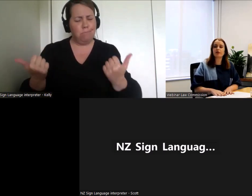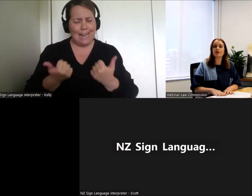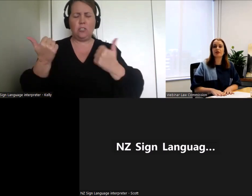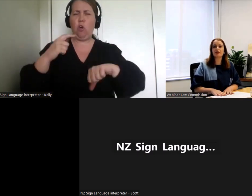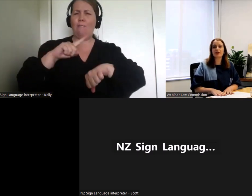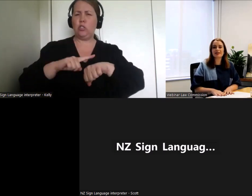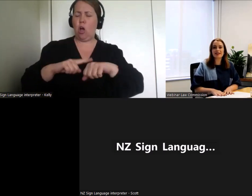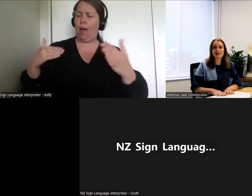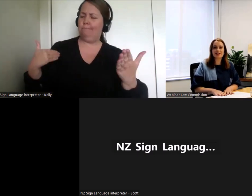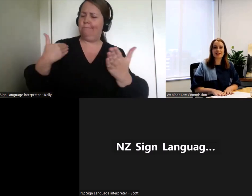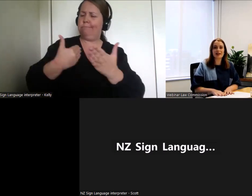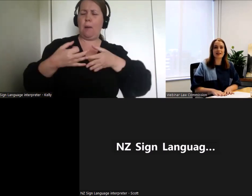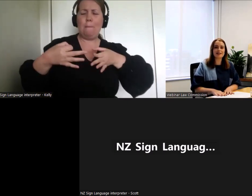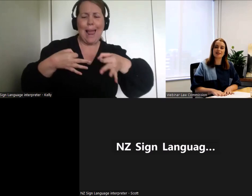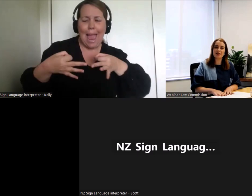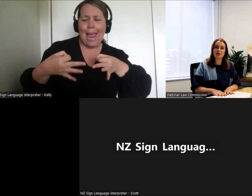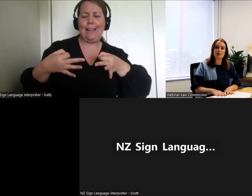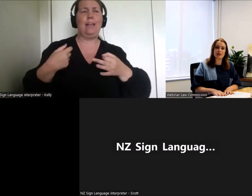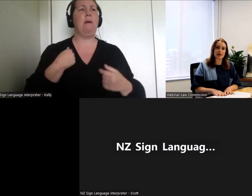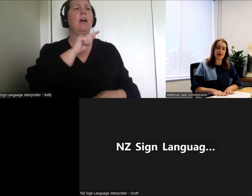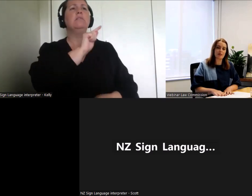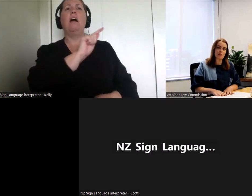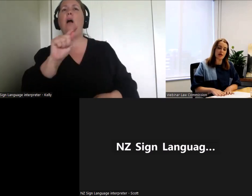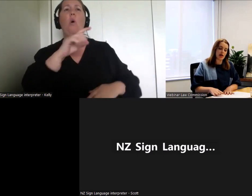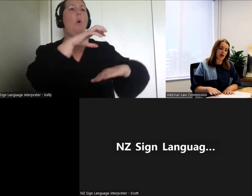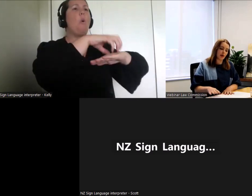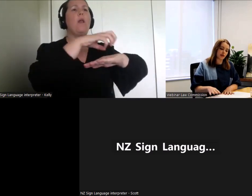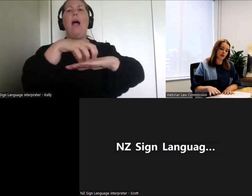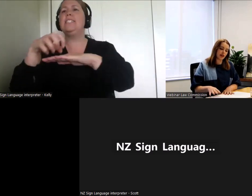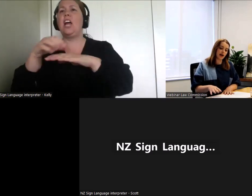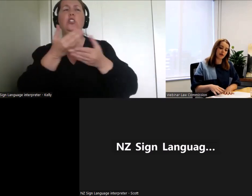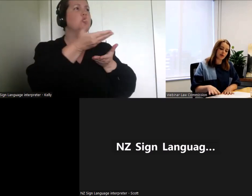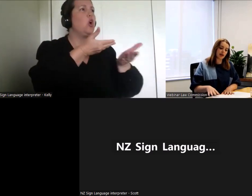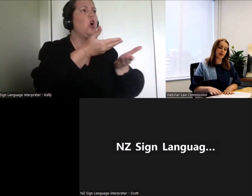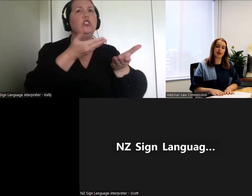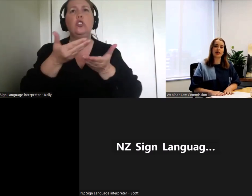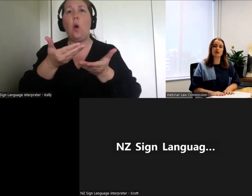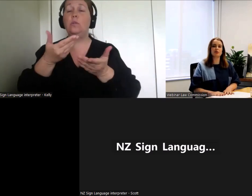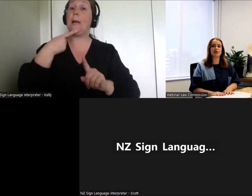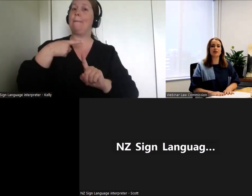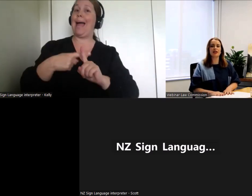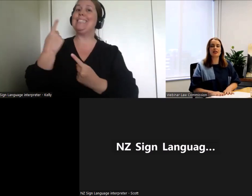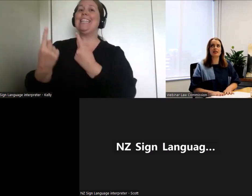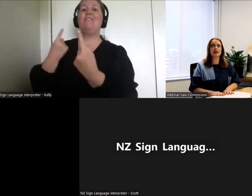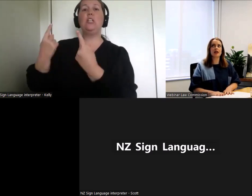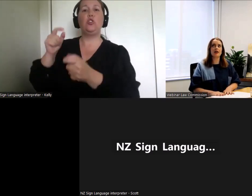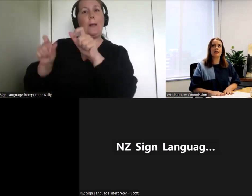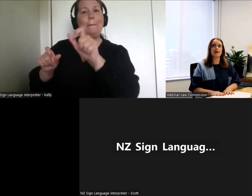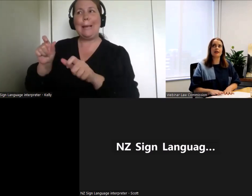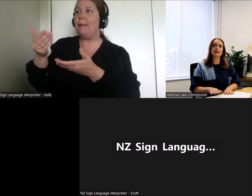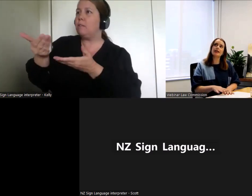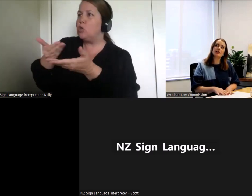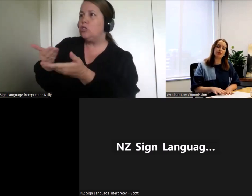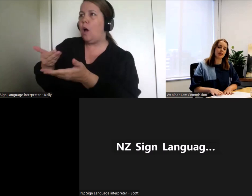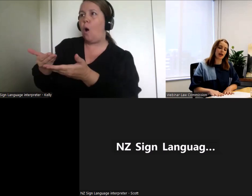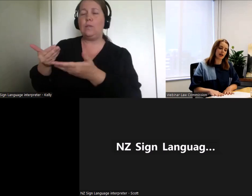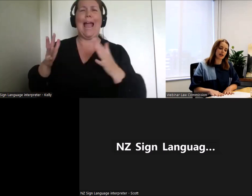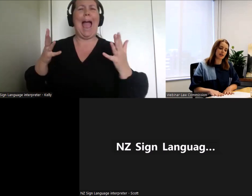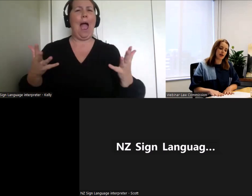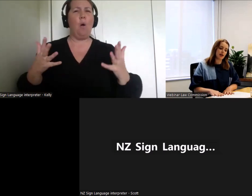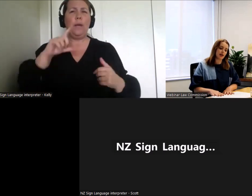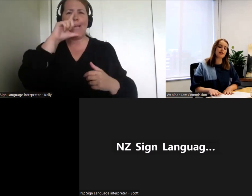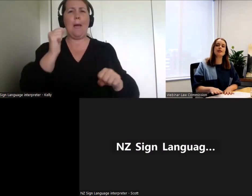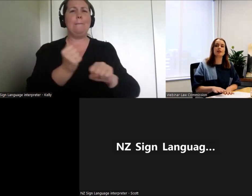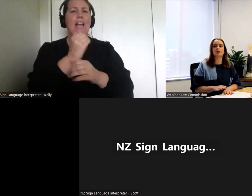consulting with relevant organisations and individuals about how we can make our engagement process as accessible